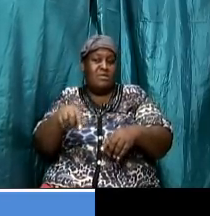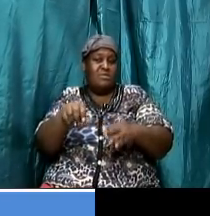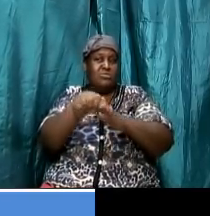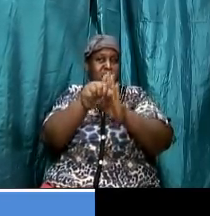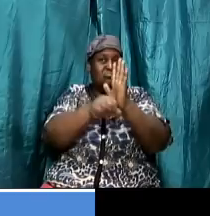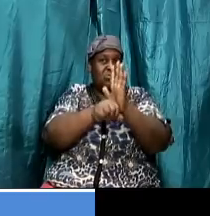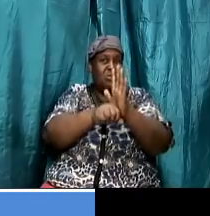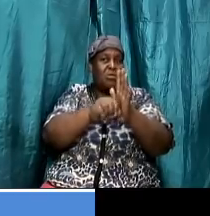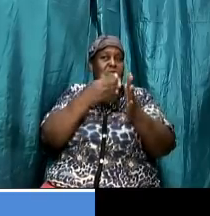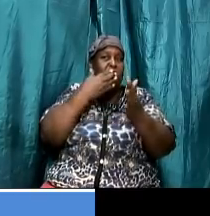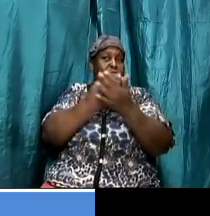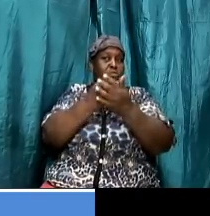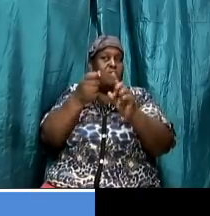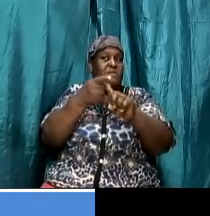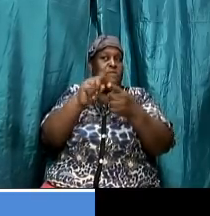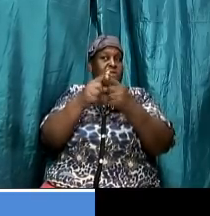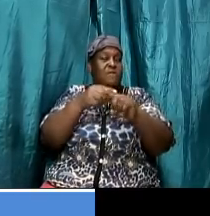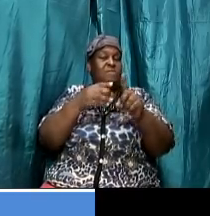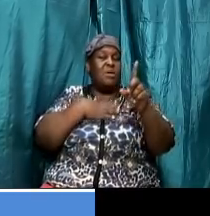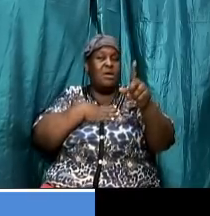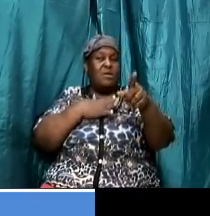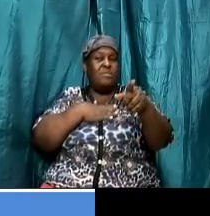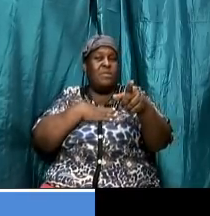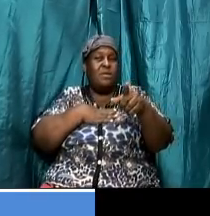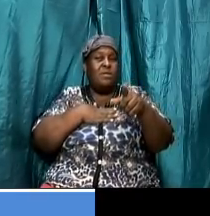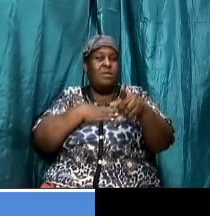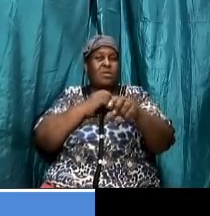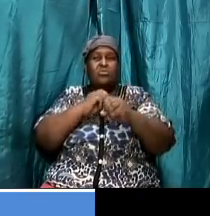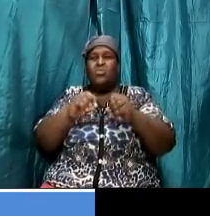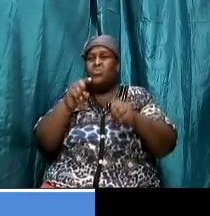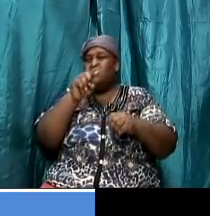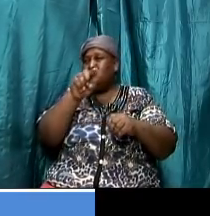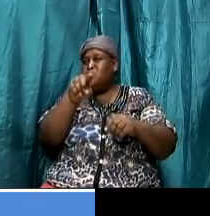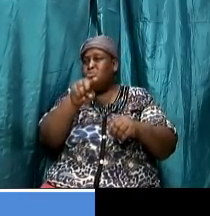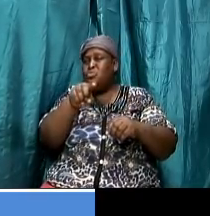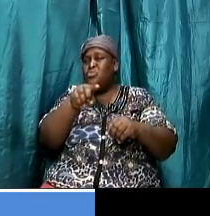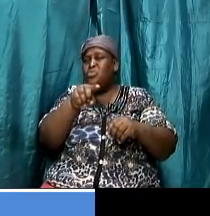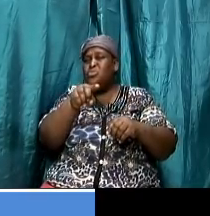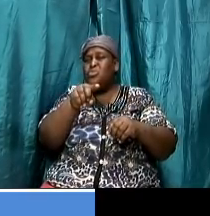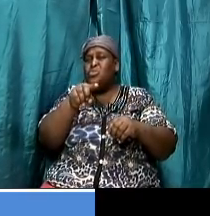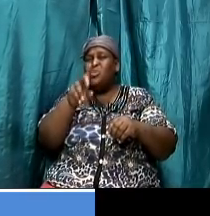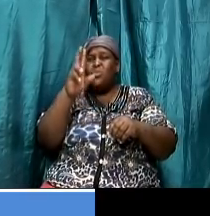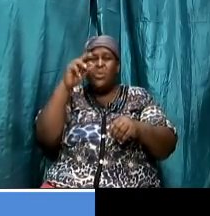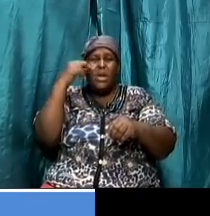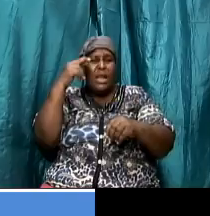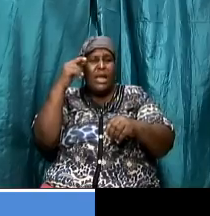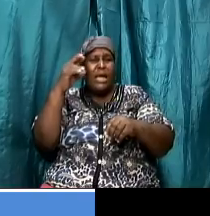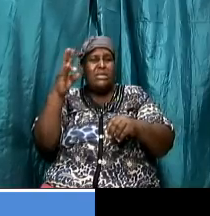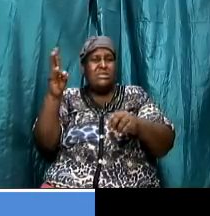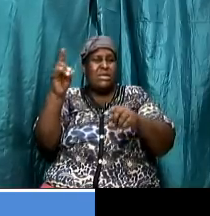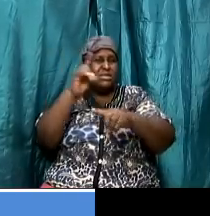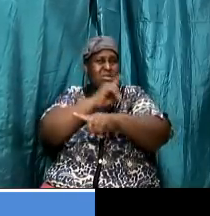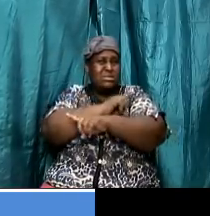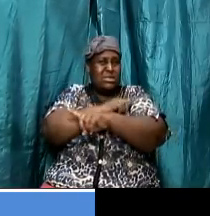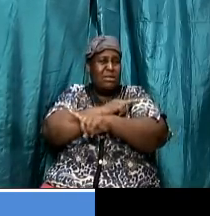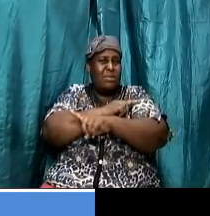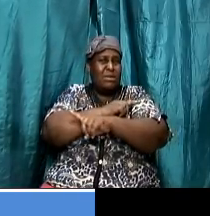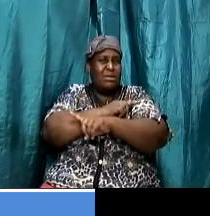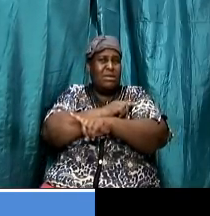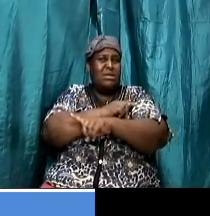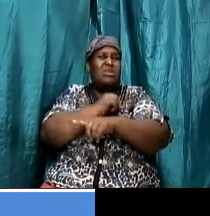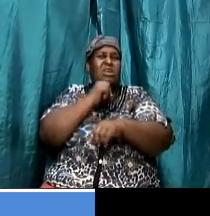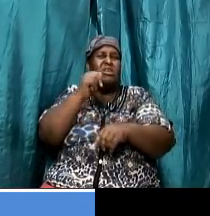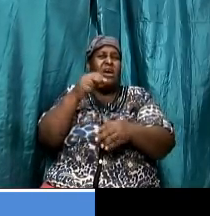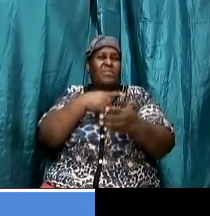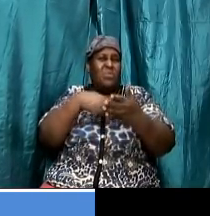the person said to me don't you realize that the sabbath day is there so he's talking about the the not the weekly sabbath but